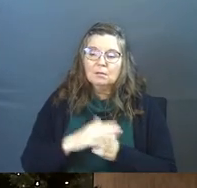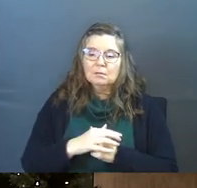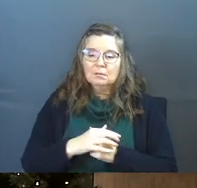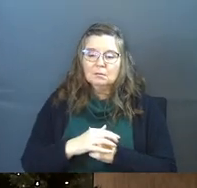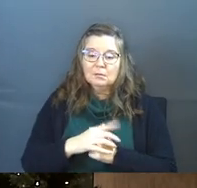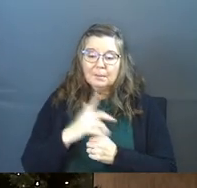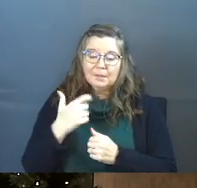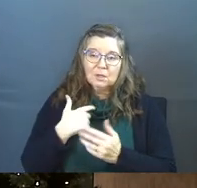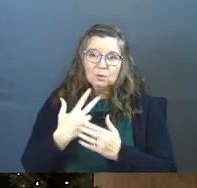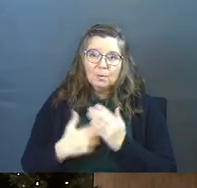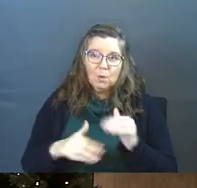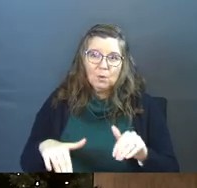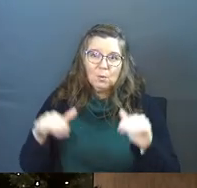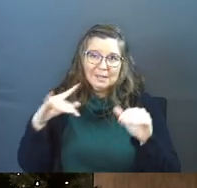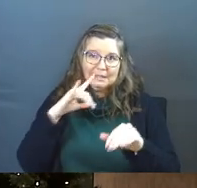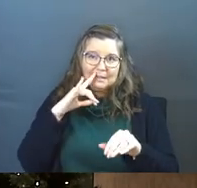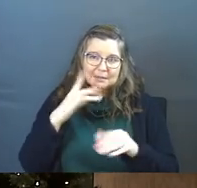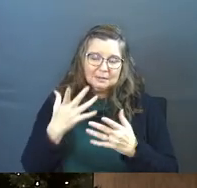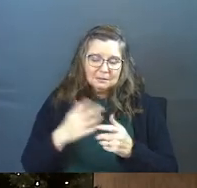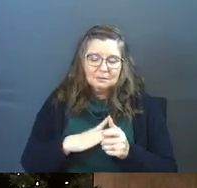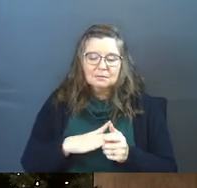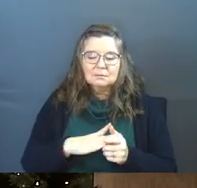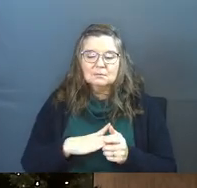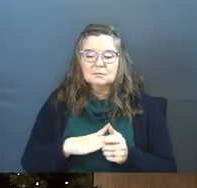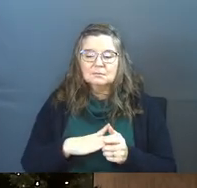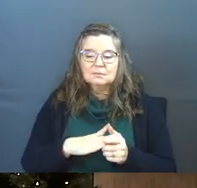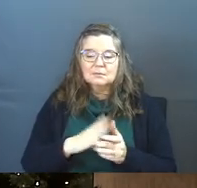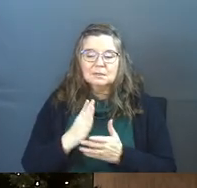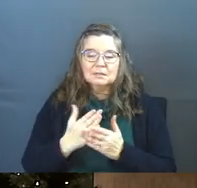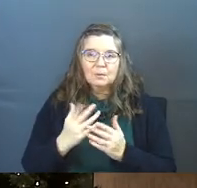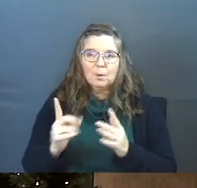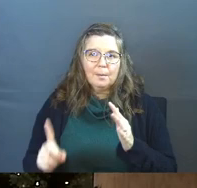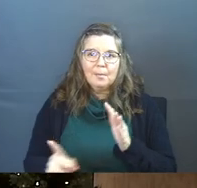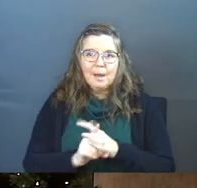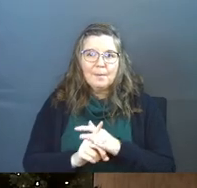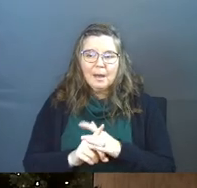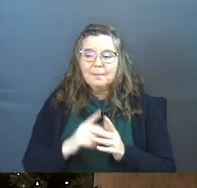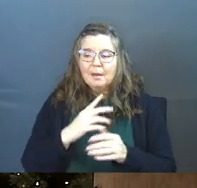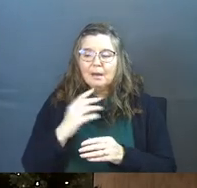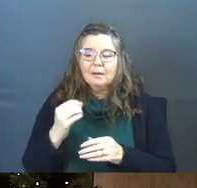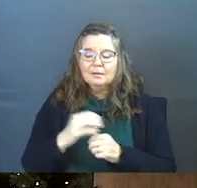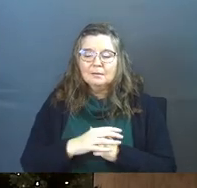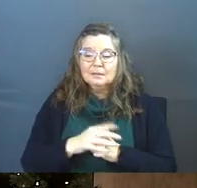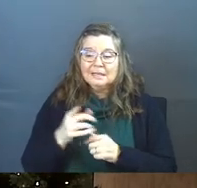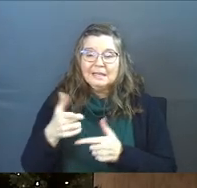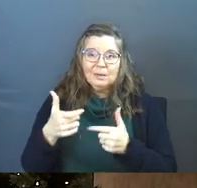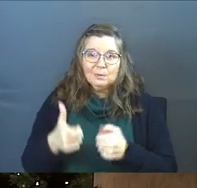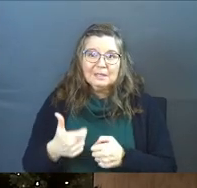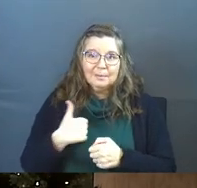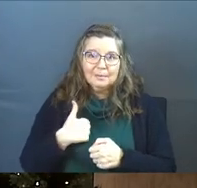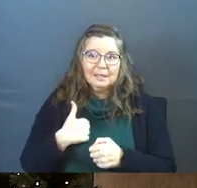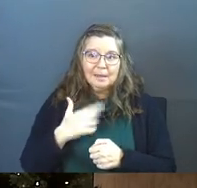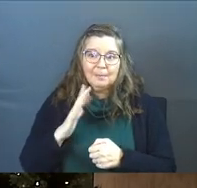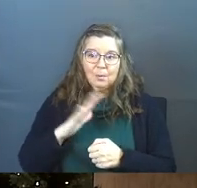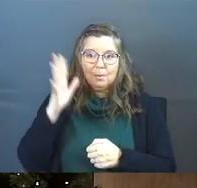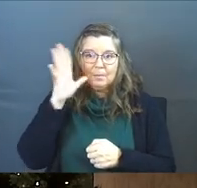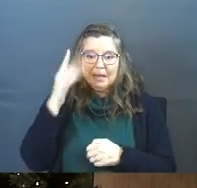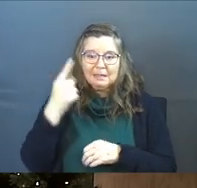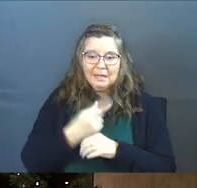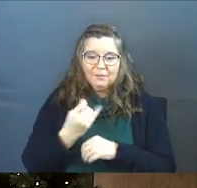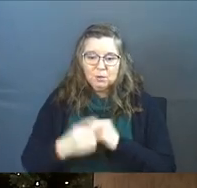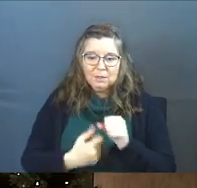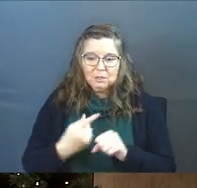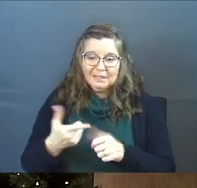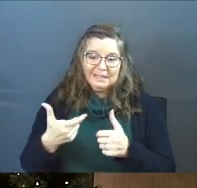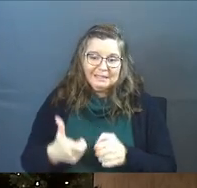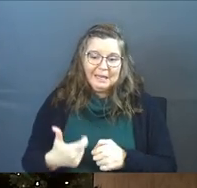because we're both raising kids and all this kind of stuff, and something would pop up. And he'd text. And back when my dad died a few